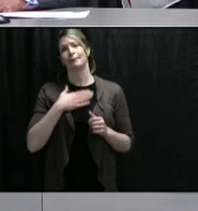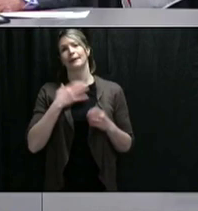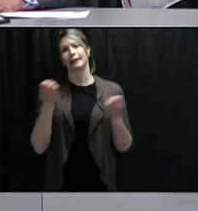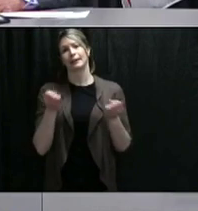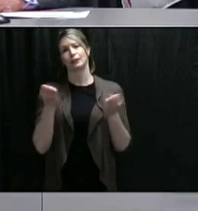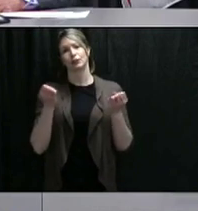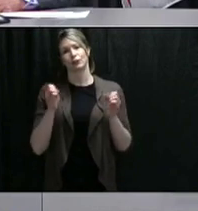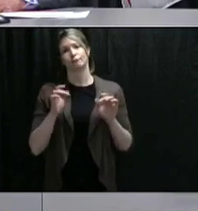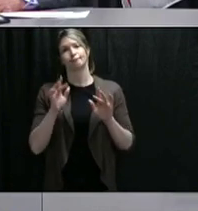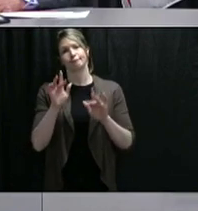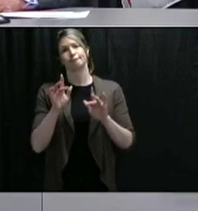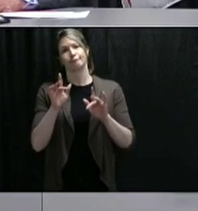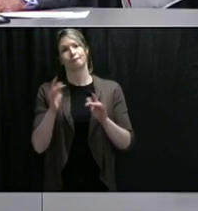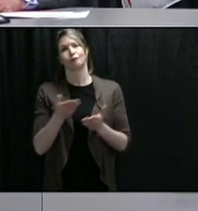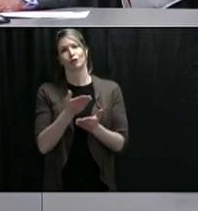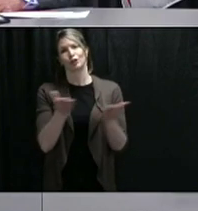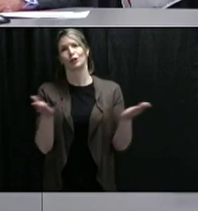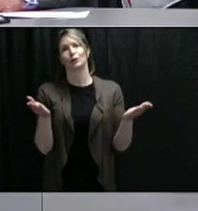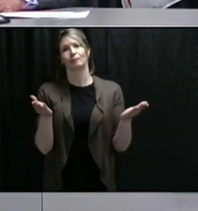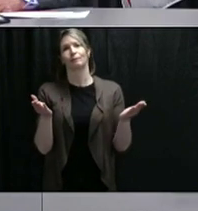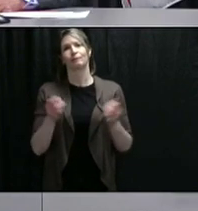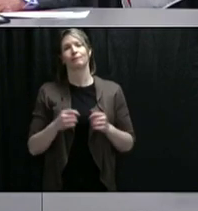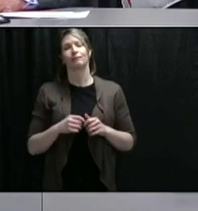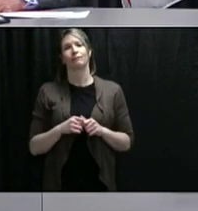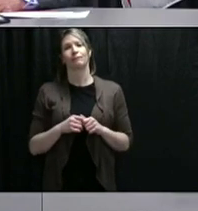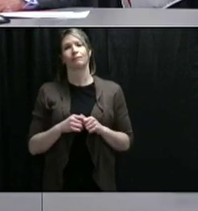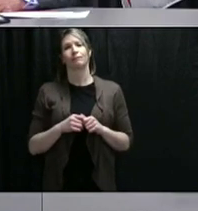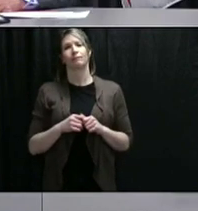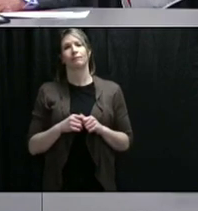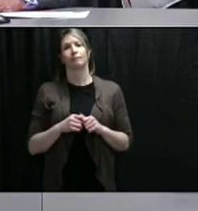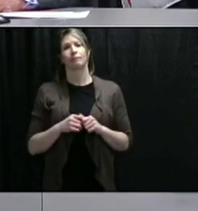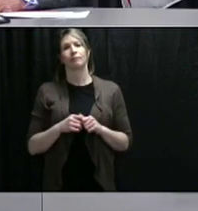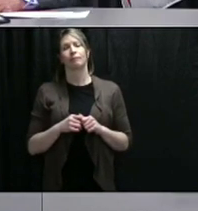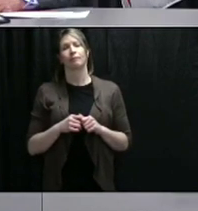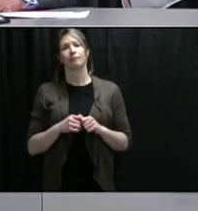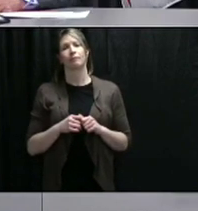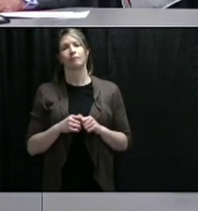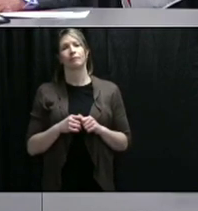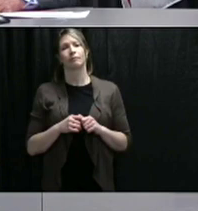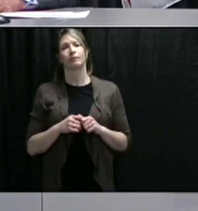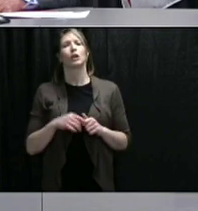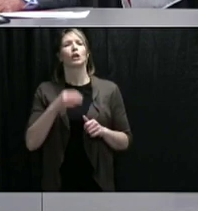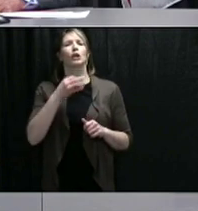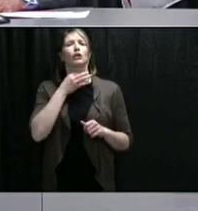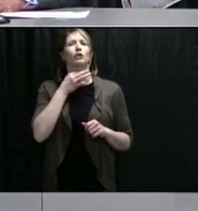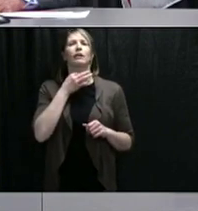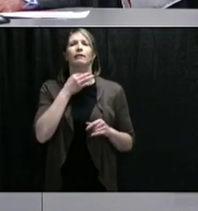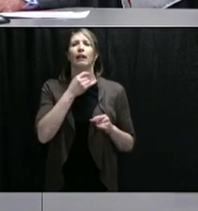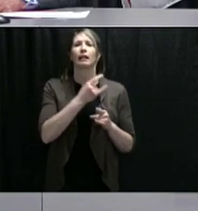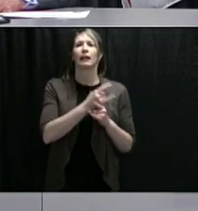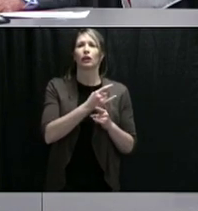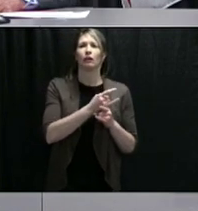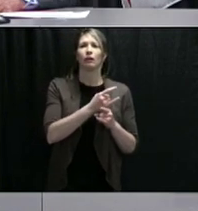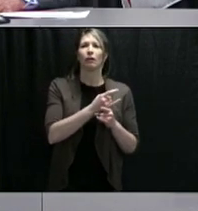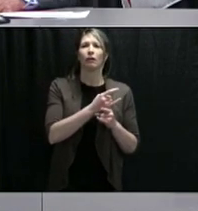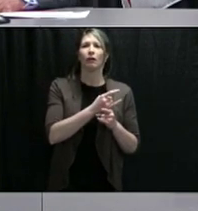quick question about Liquor Express outlets. Why were they allowed to stay open, given the demand for liquor, as opposed to liquor stores?